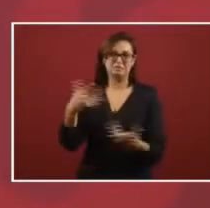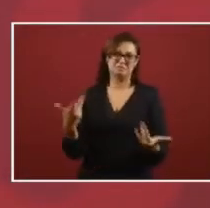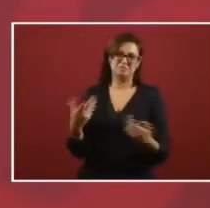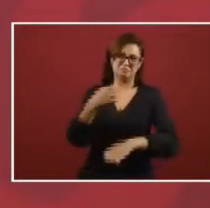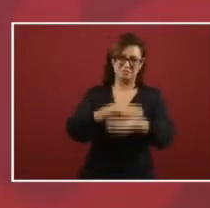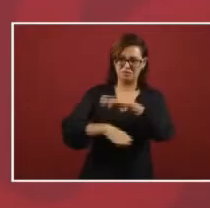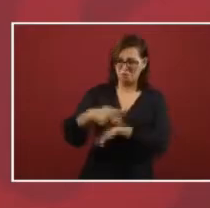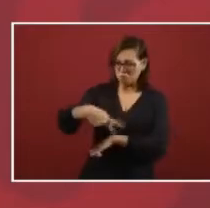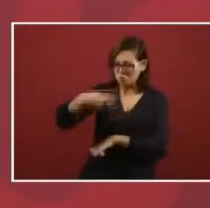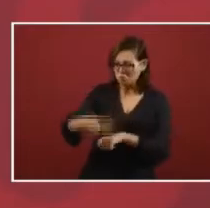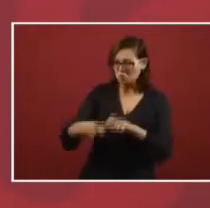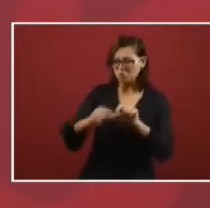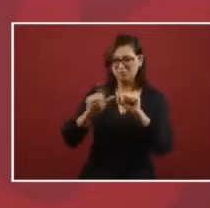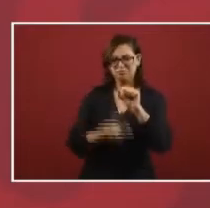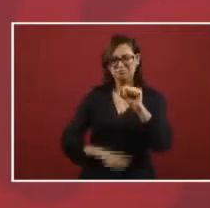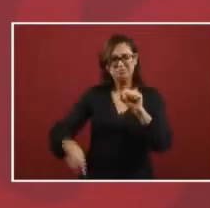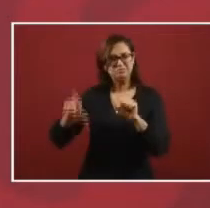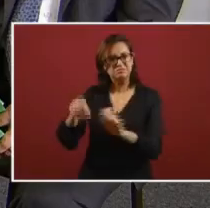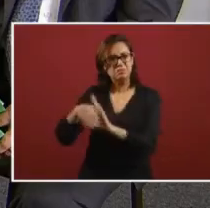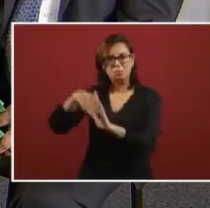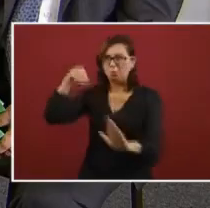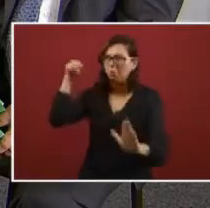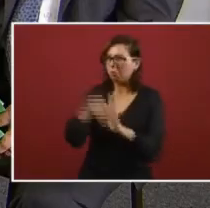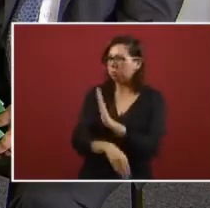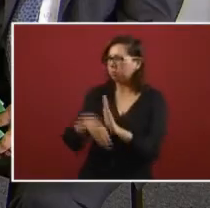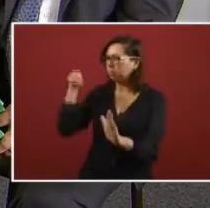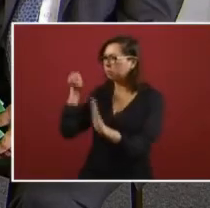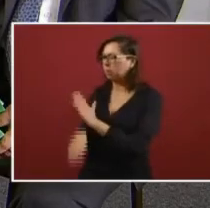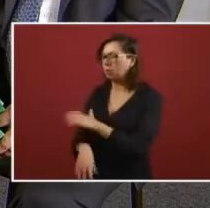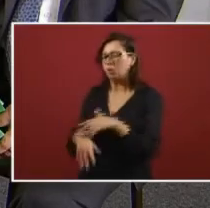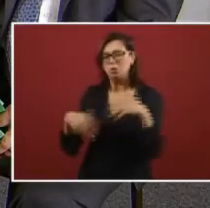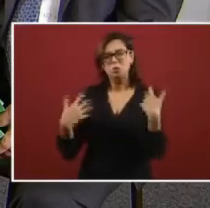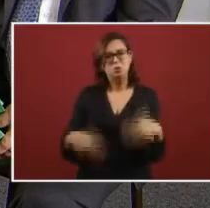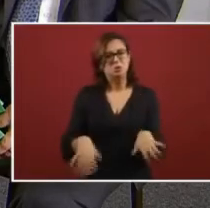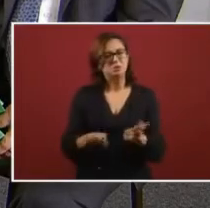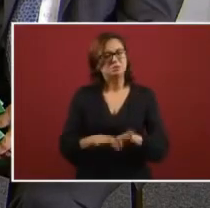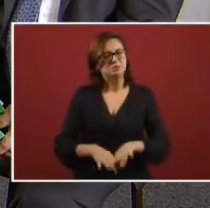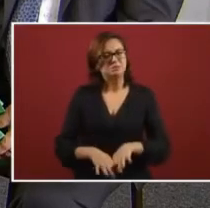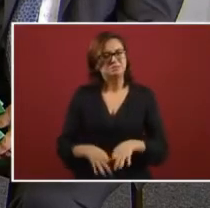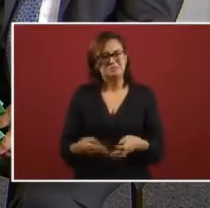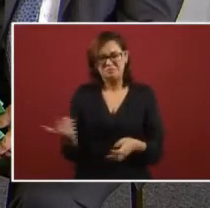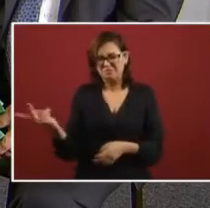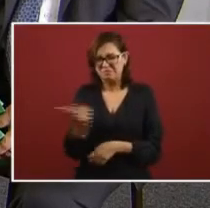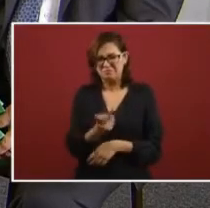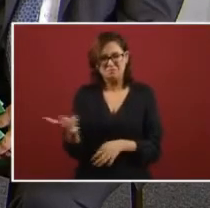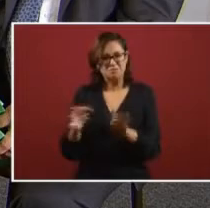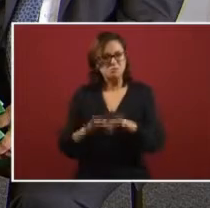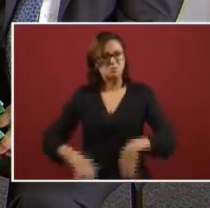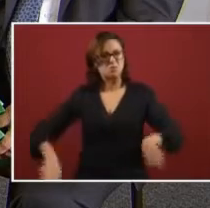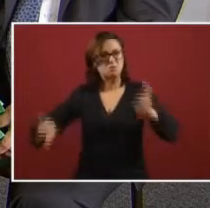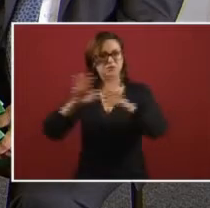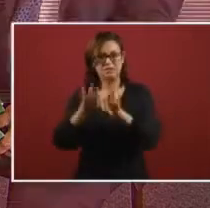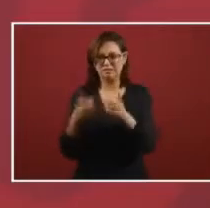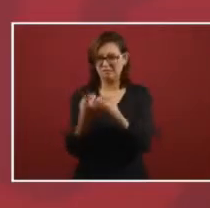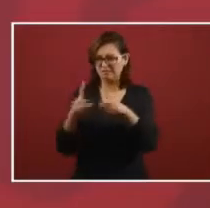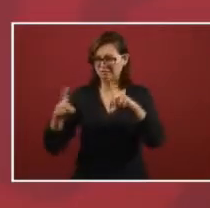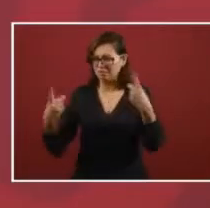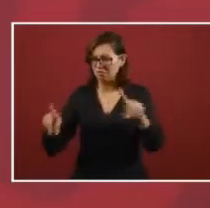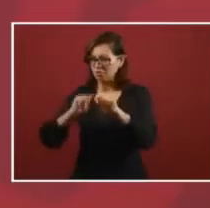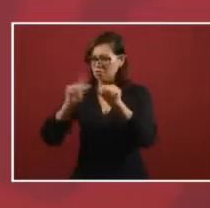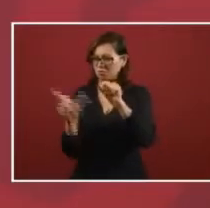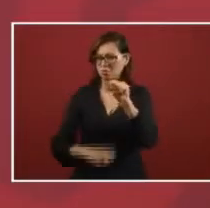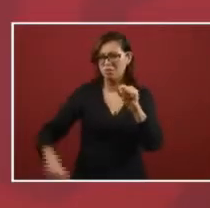fundamental for our country for the